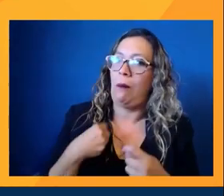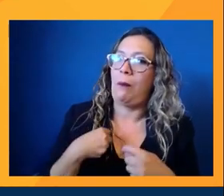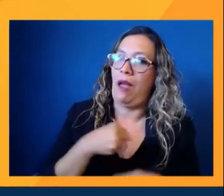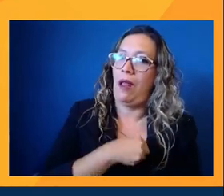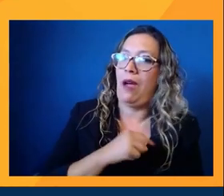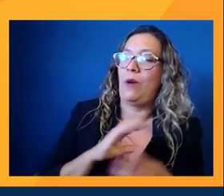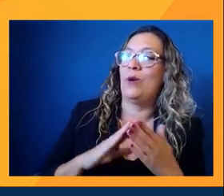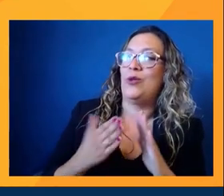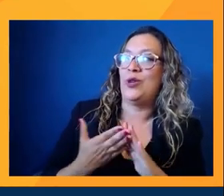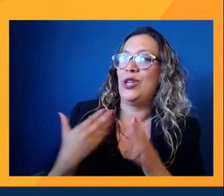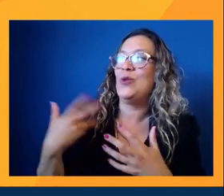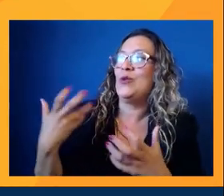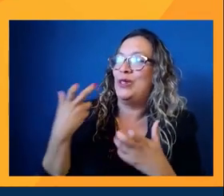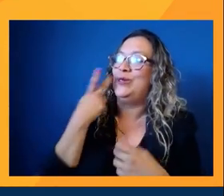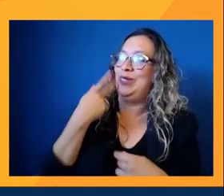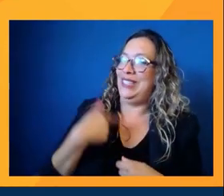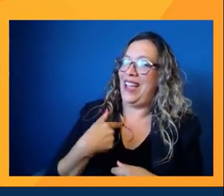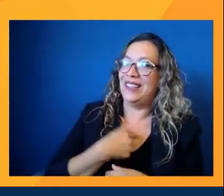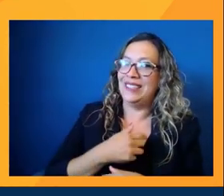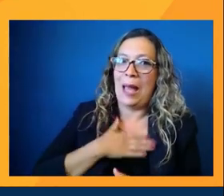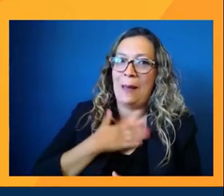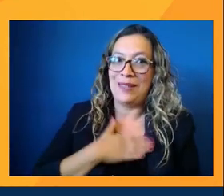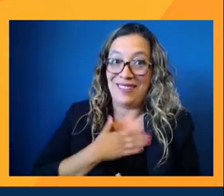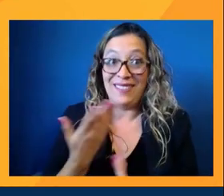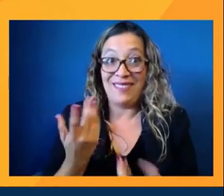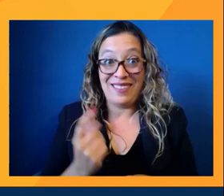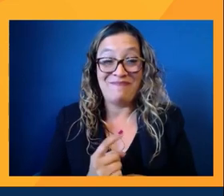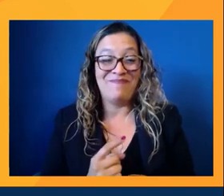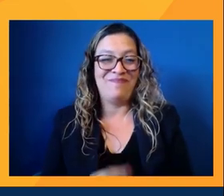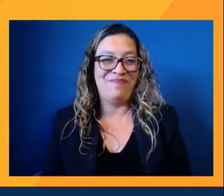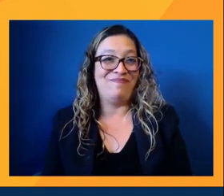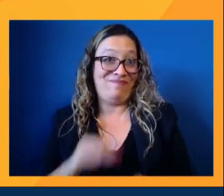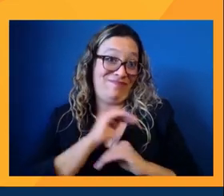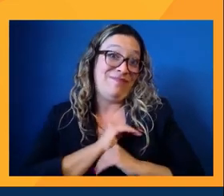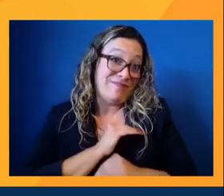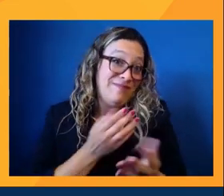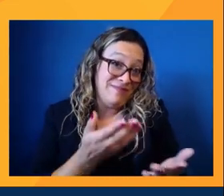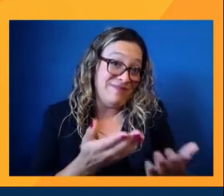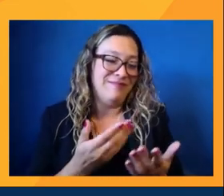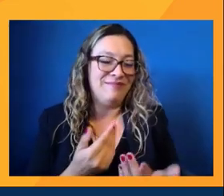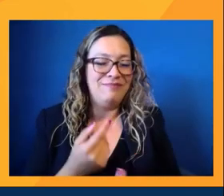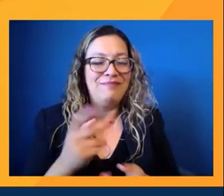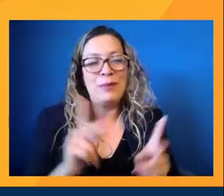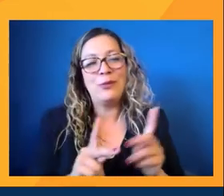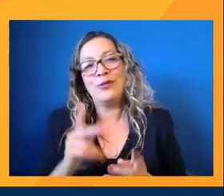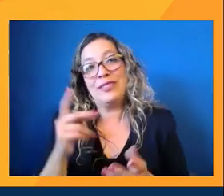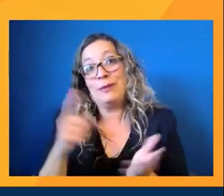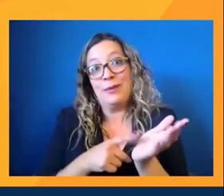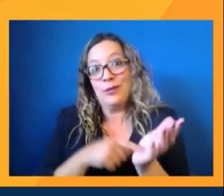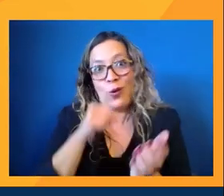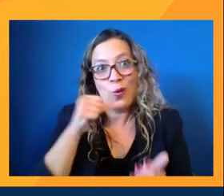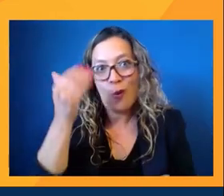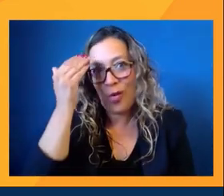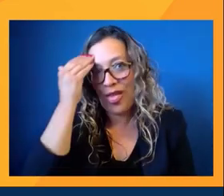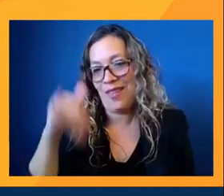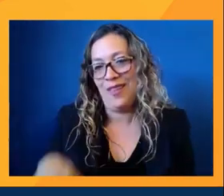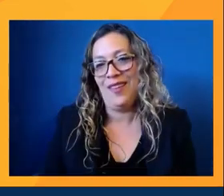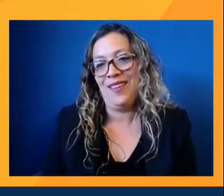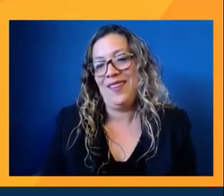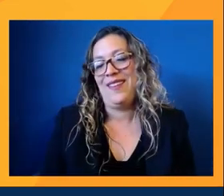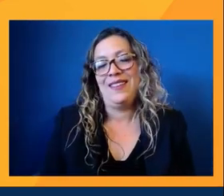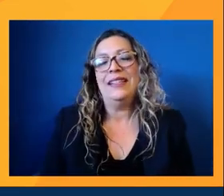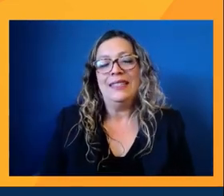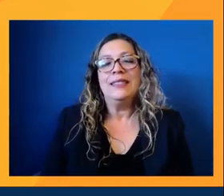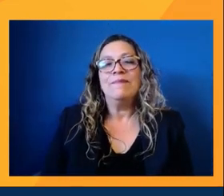be entertaining to them, right? So that's something that people need to understand. Yeah. No, I also feel